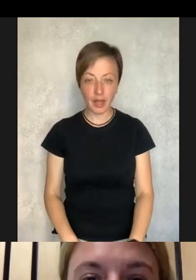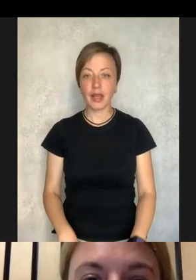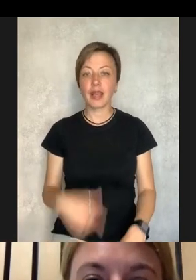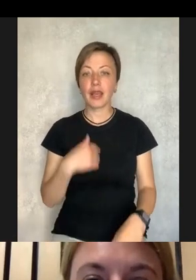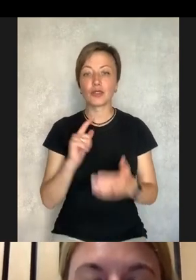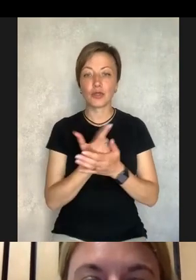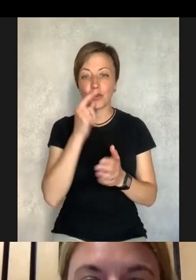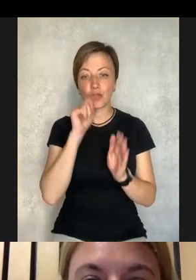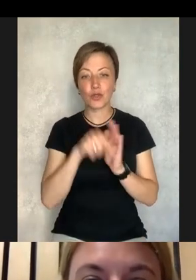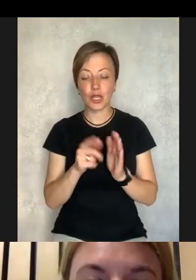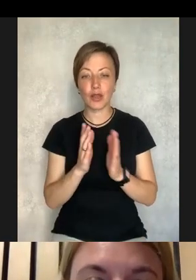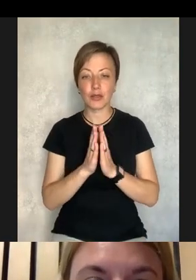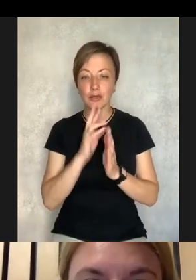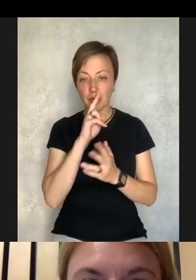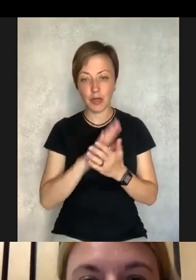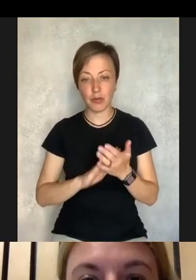sorry, Helena, for interrupting.